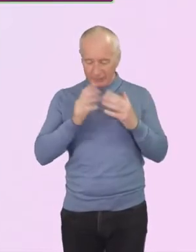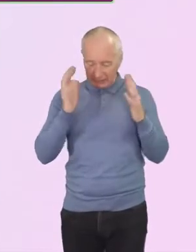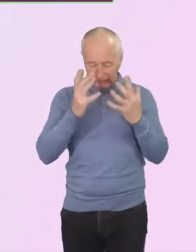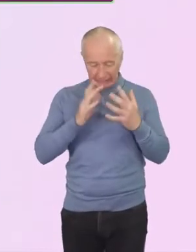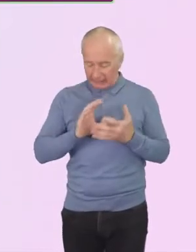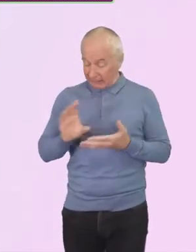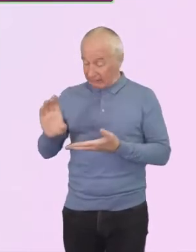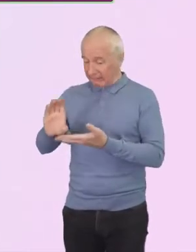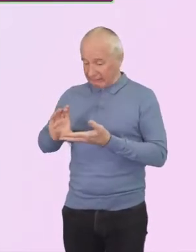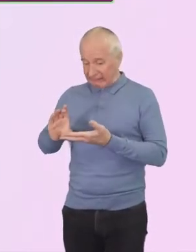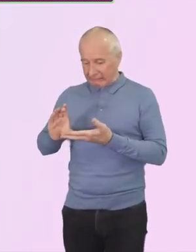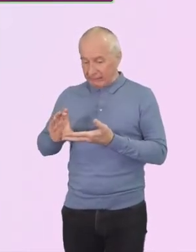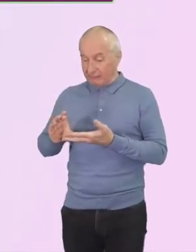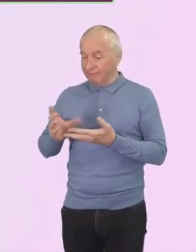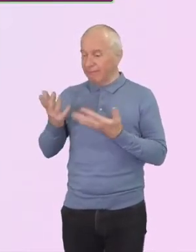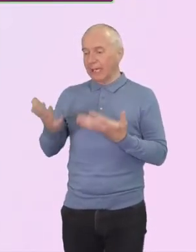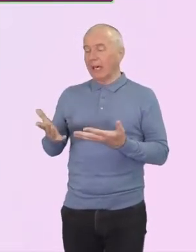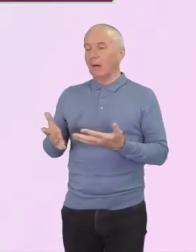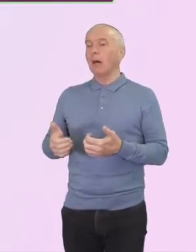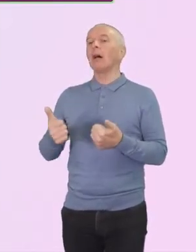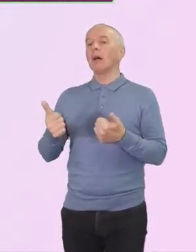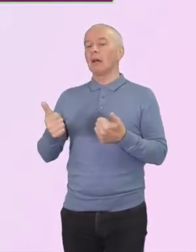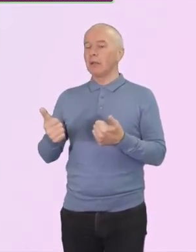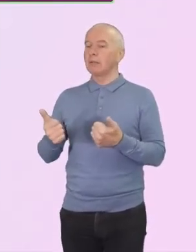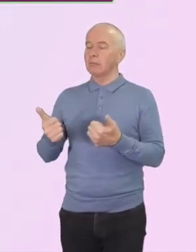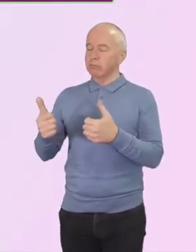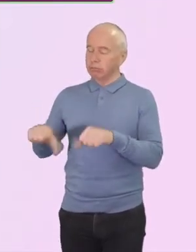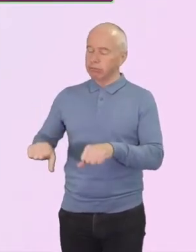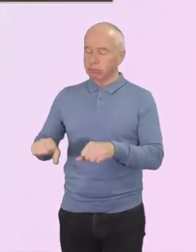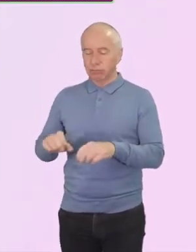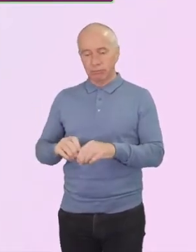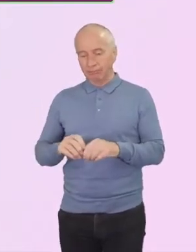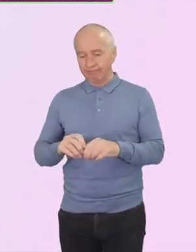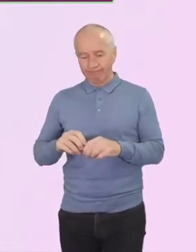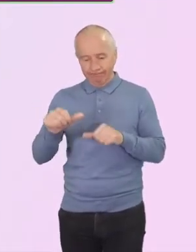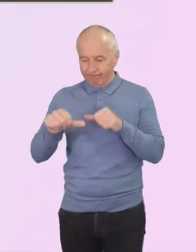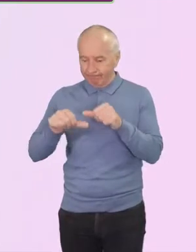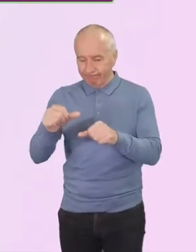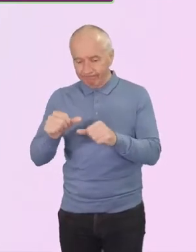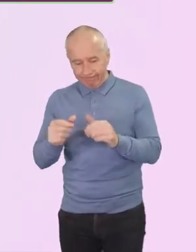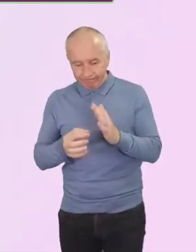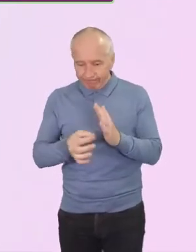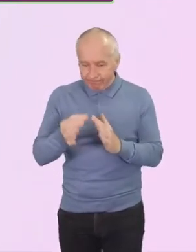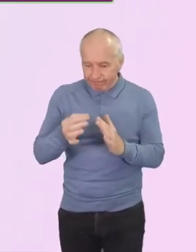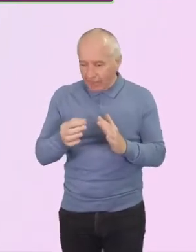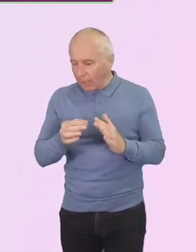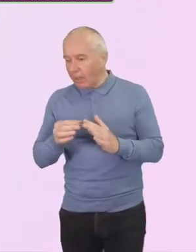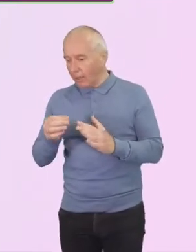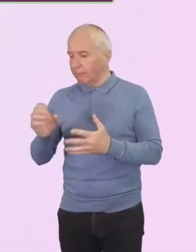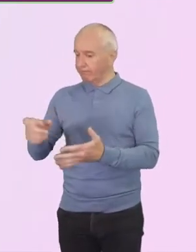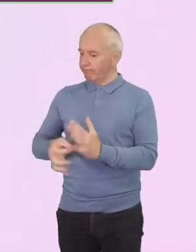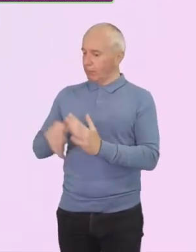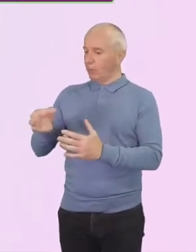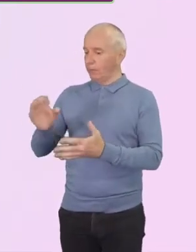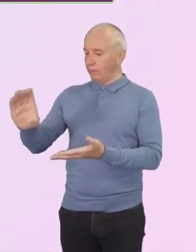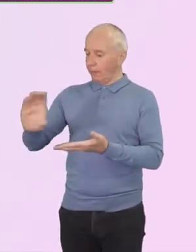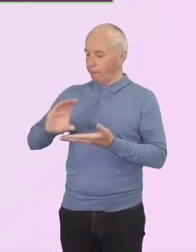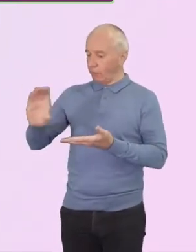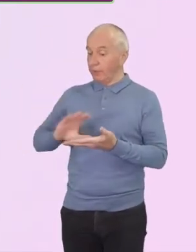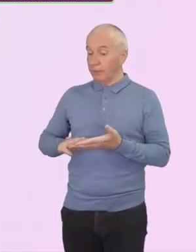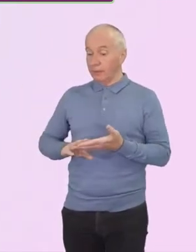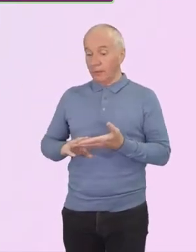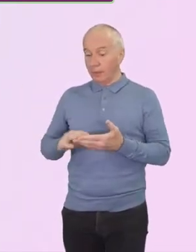concern. Good progress has been made in improving the funding. Whilst the deficit is much reduced,